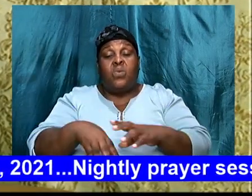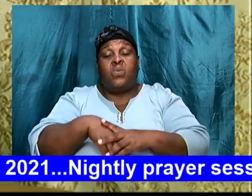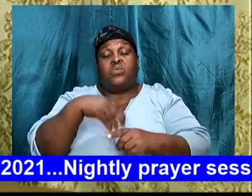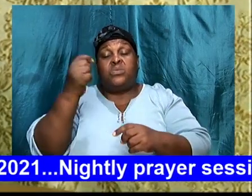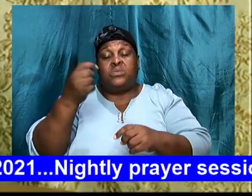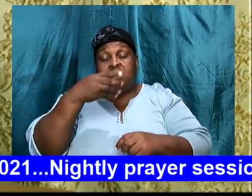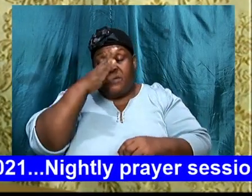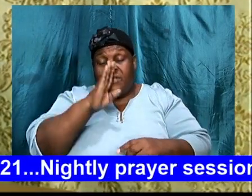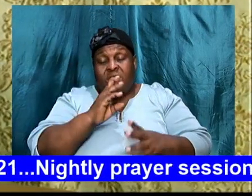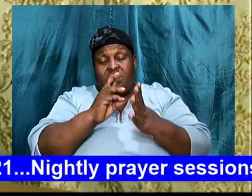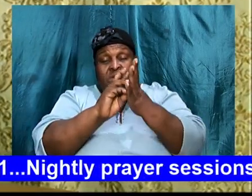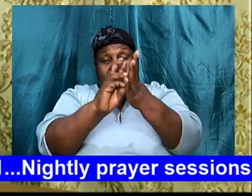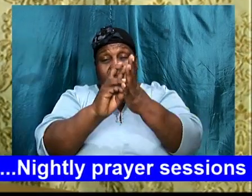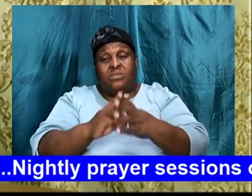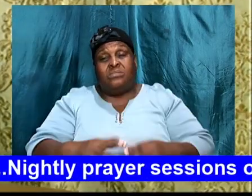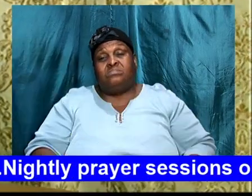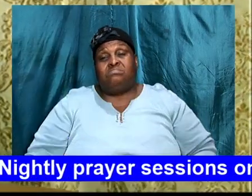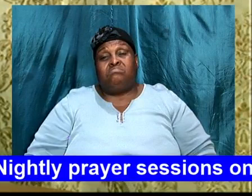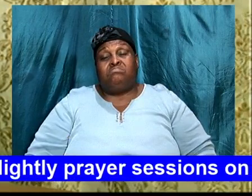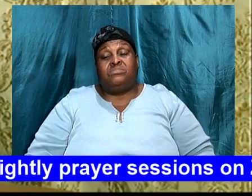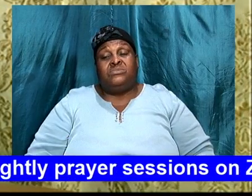we have to just deal, with what comes,